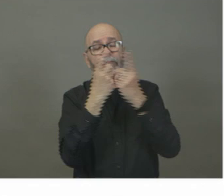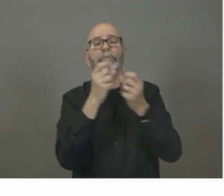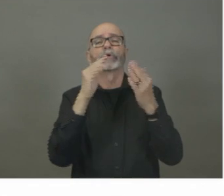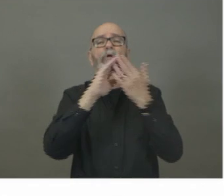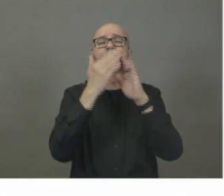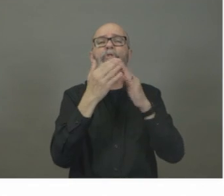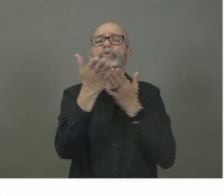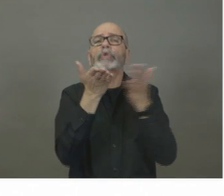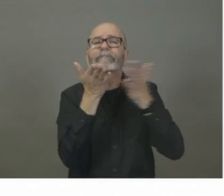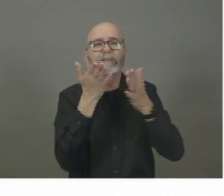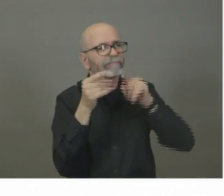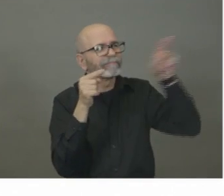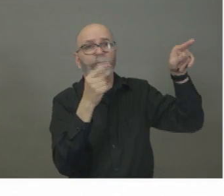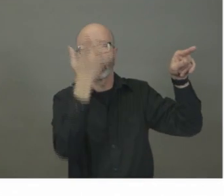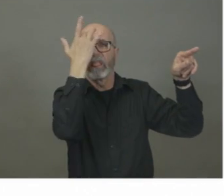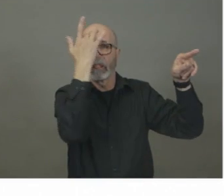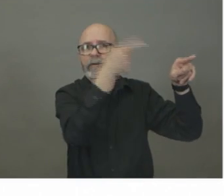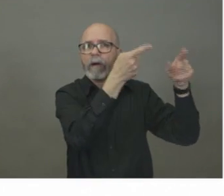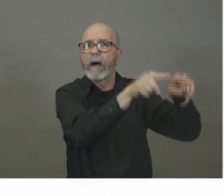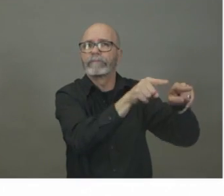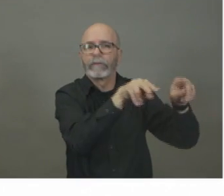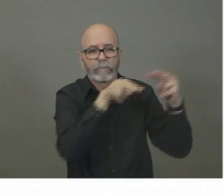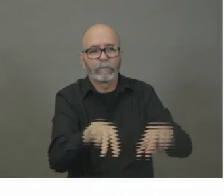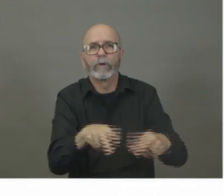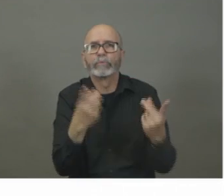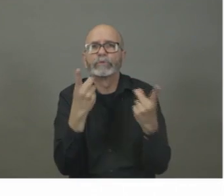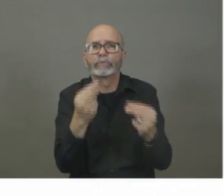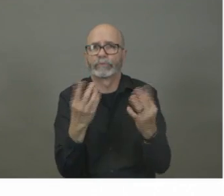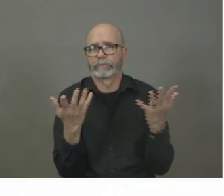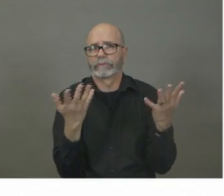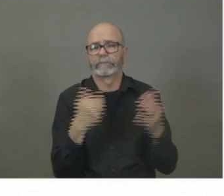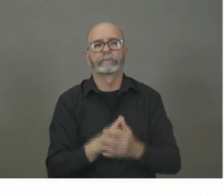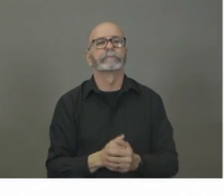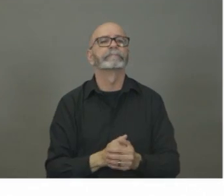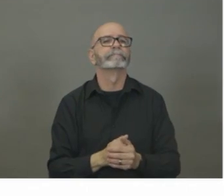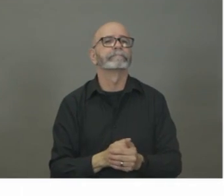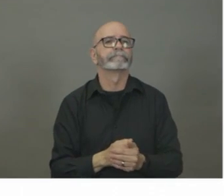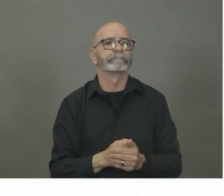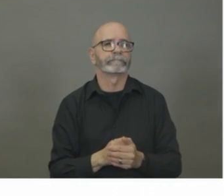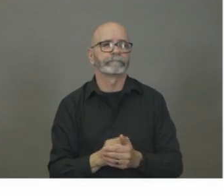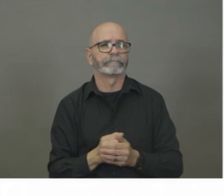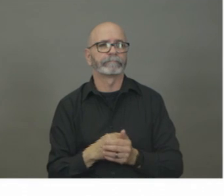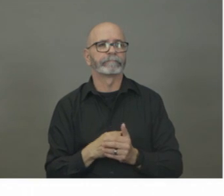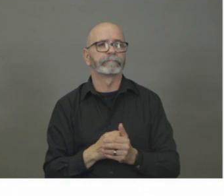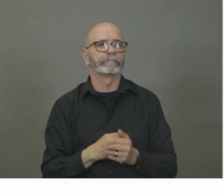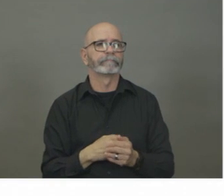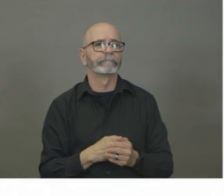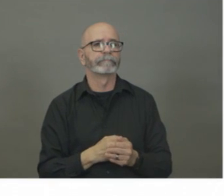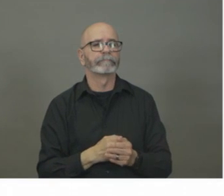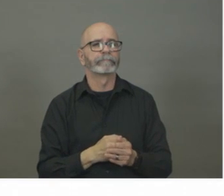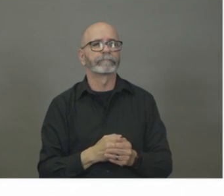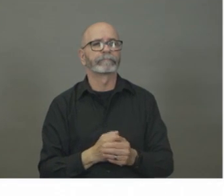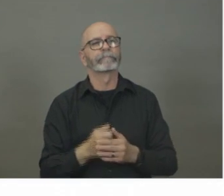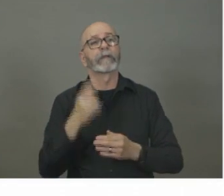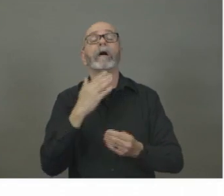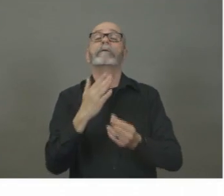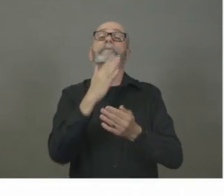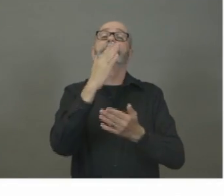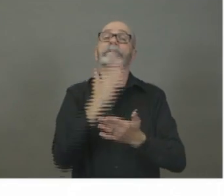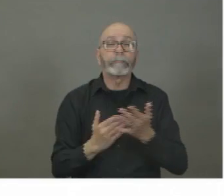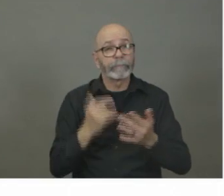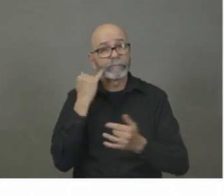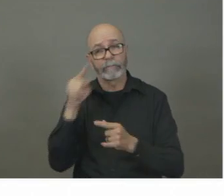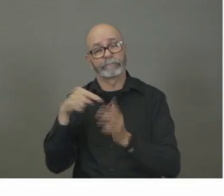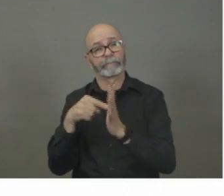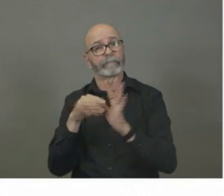not only outside of weather staff issue, but quite frankly the clients. If we have families that have been forced into